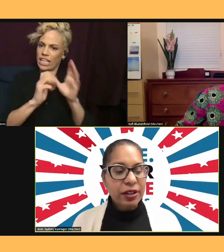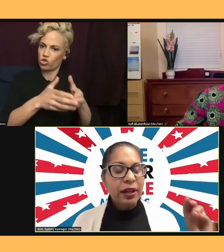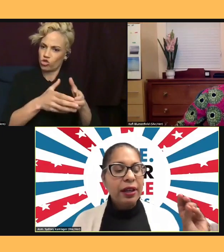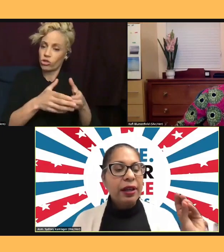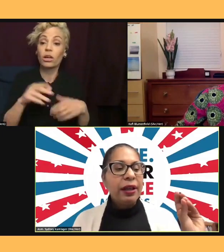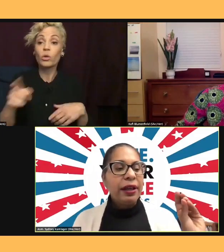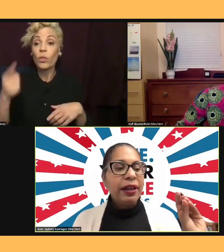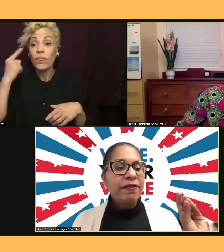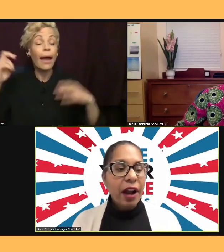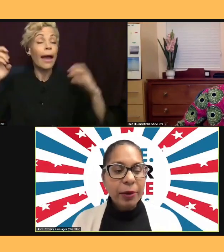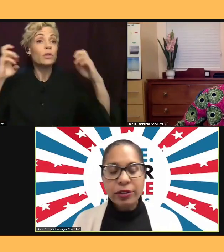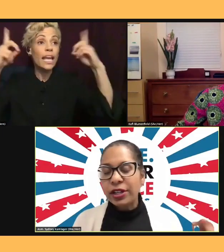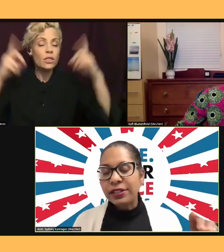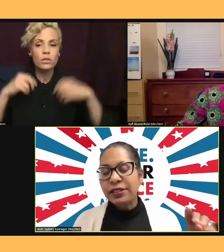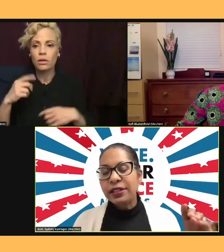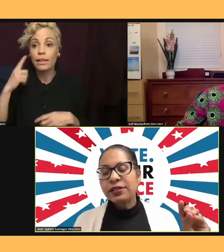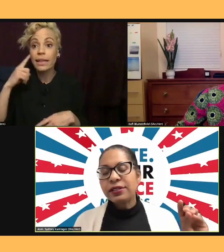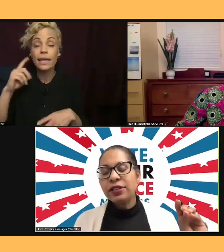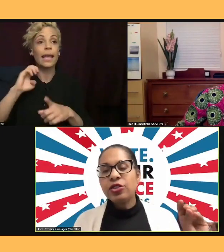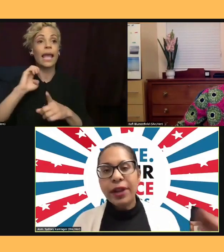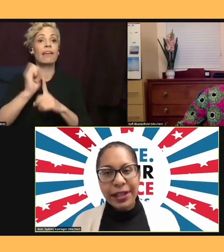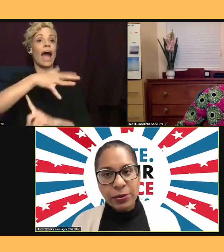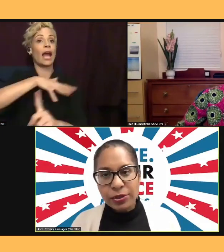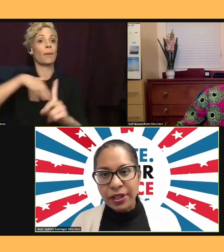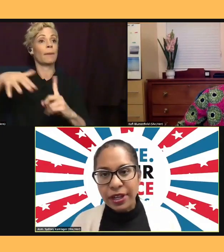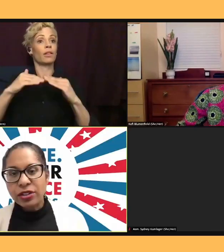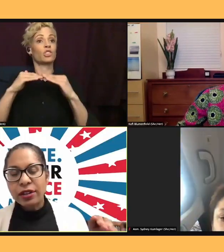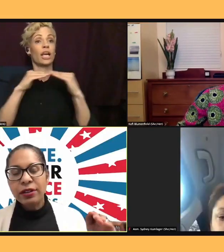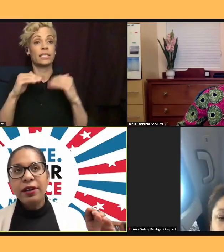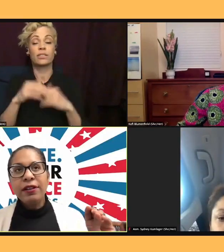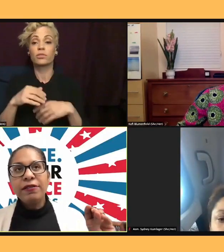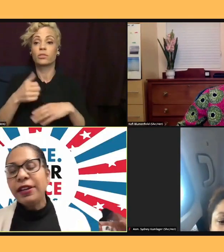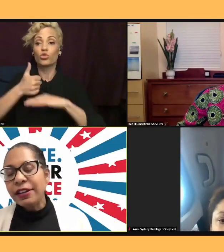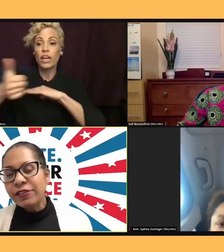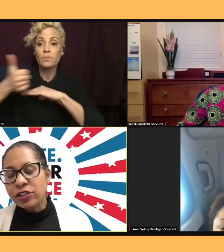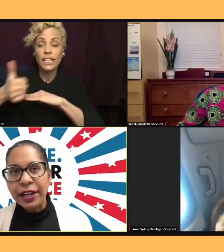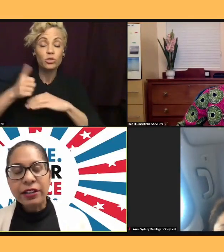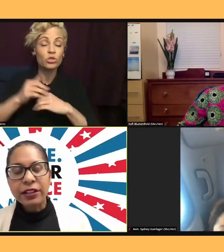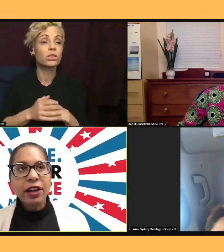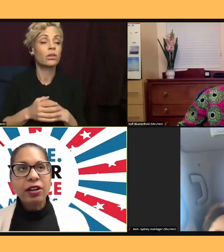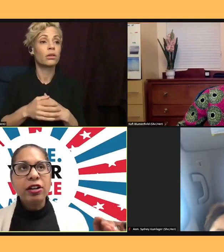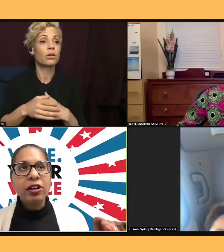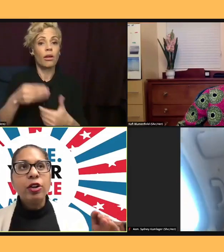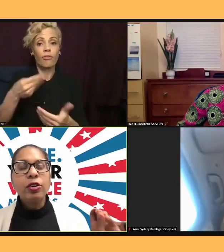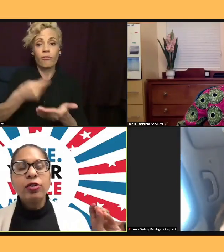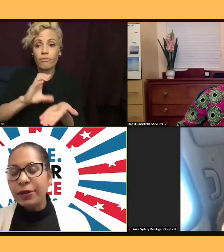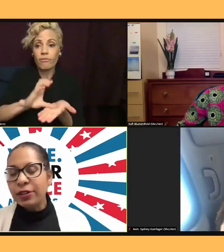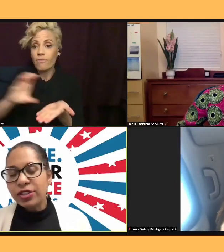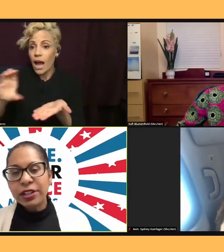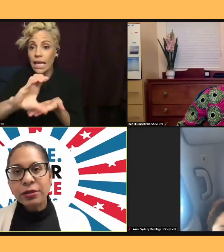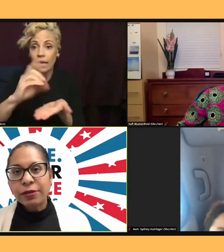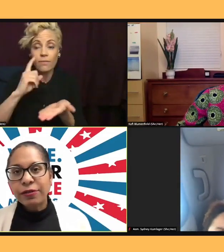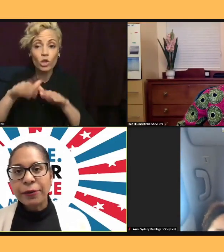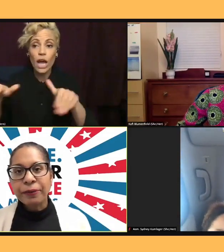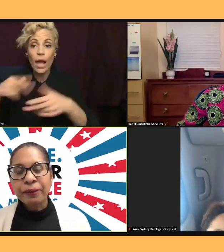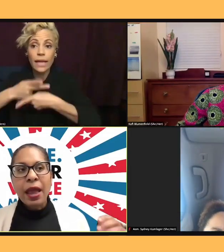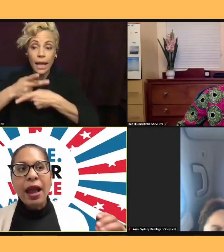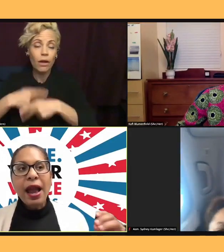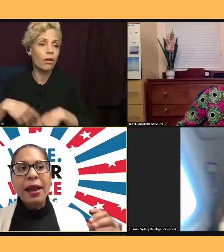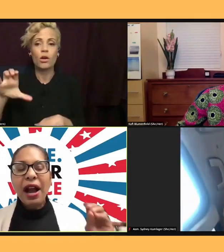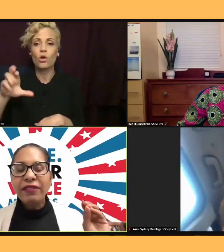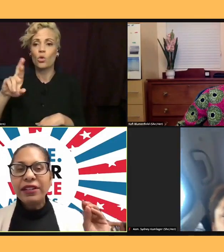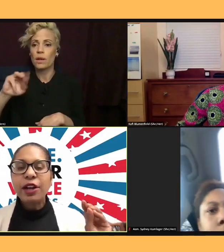environmental justice, transportation, funding for child care, criminal justice reform, I am obviously